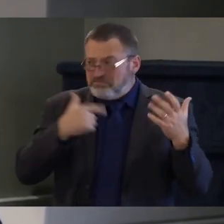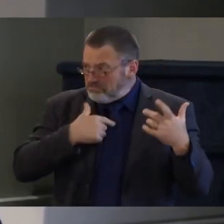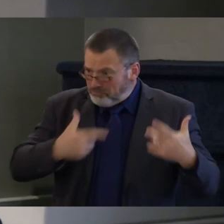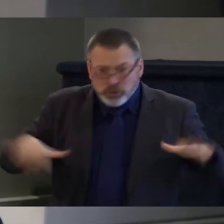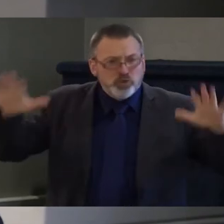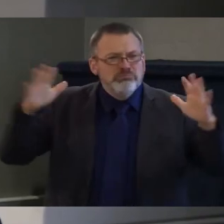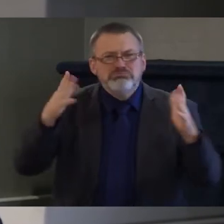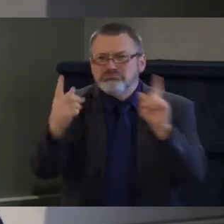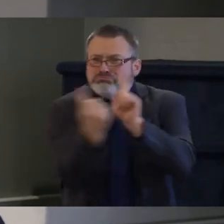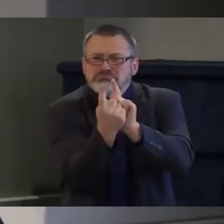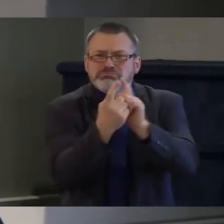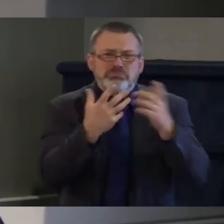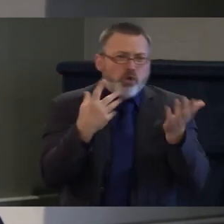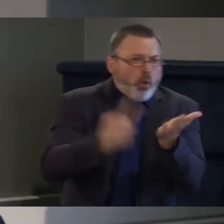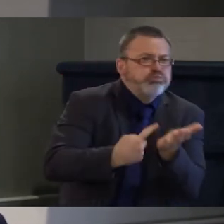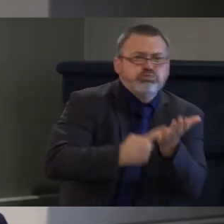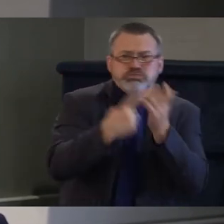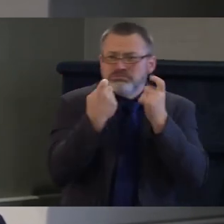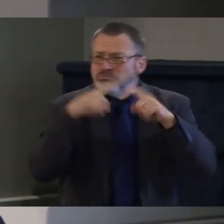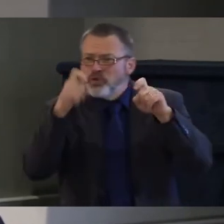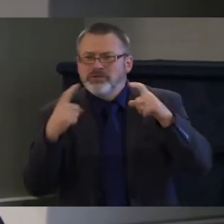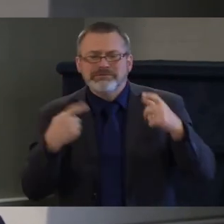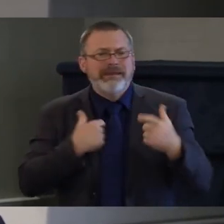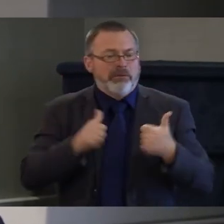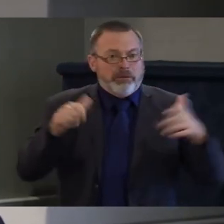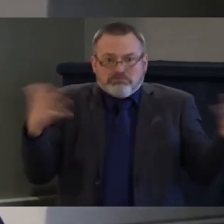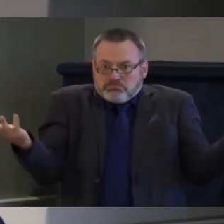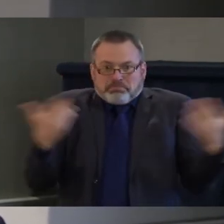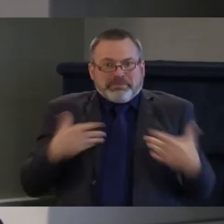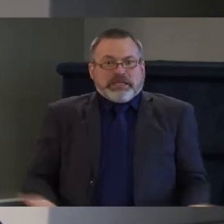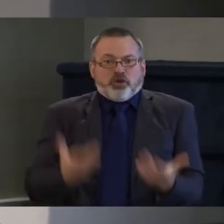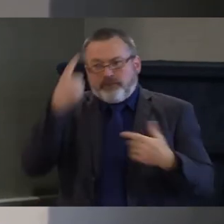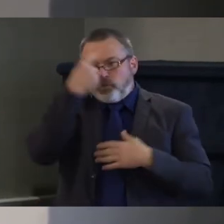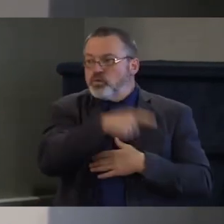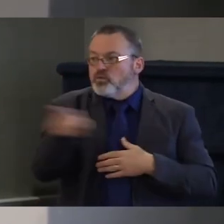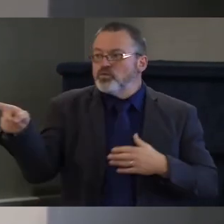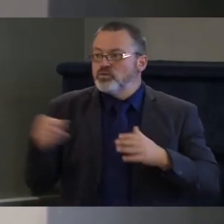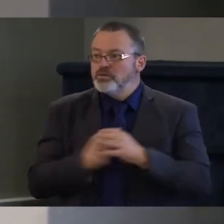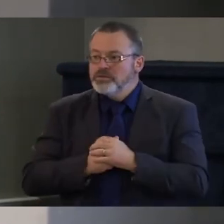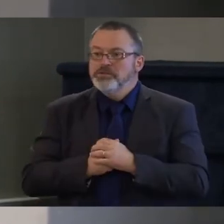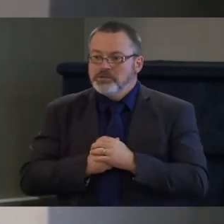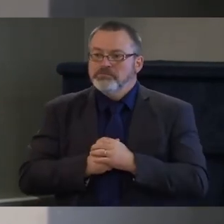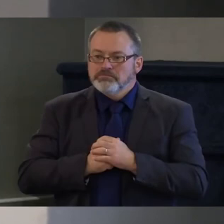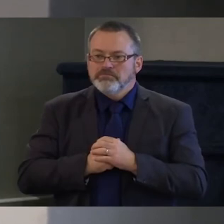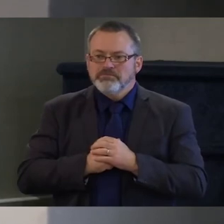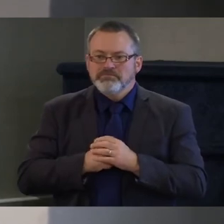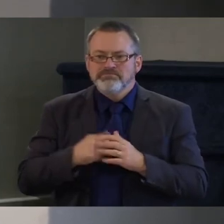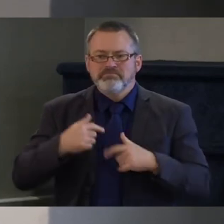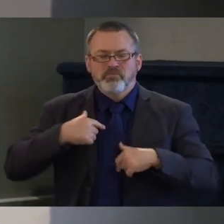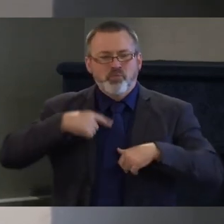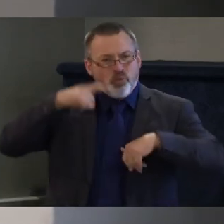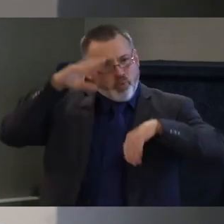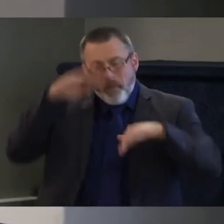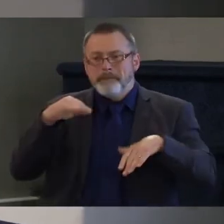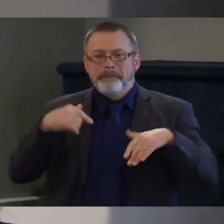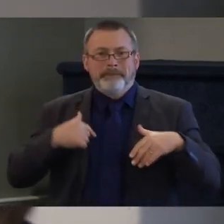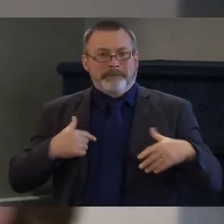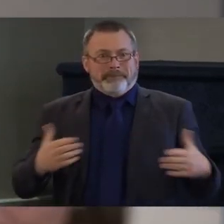answered to ask away but thank you again and i hope to serve as your first congresswoman thank you